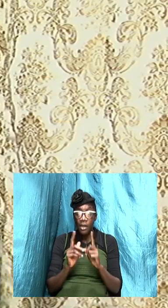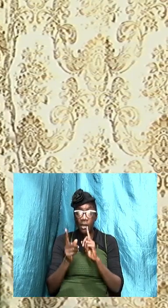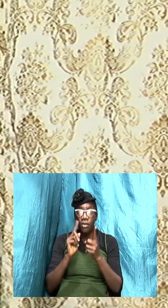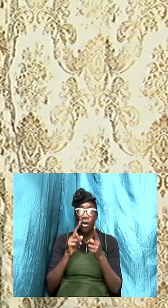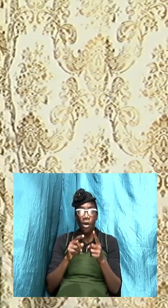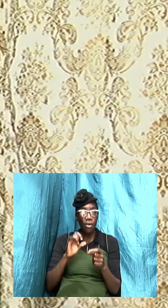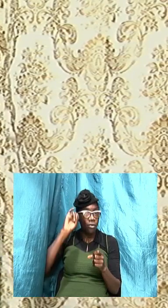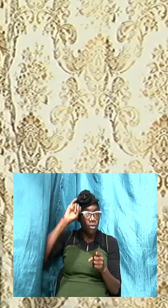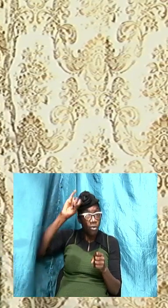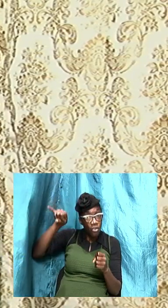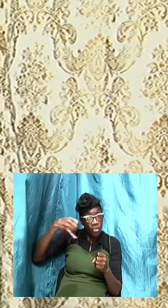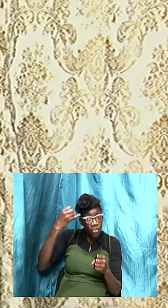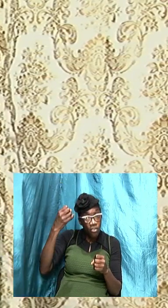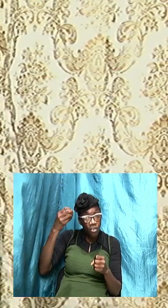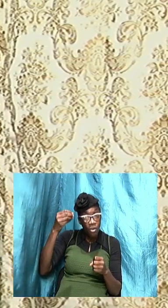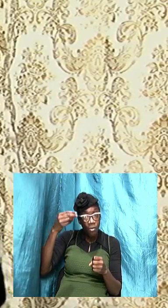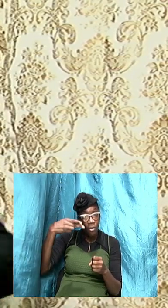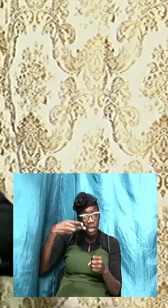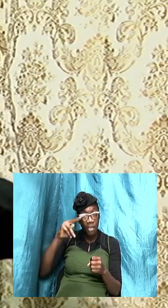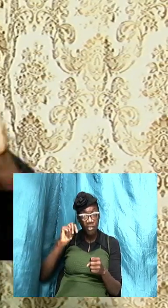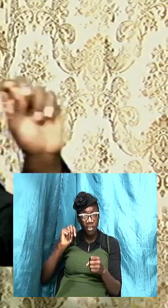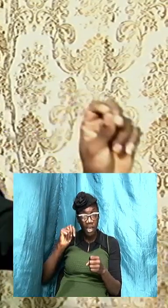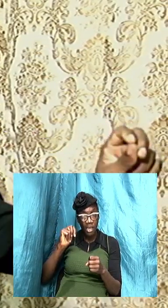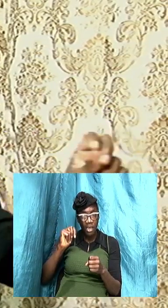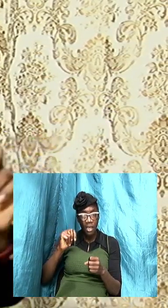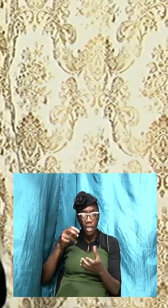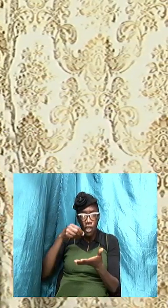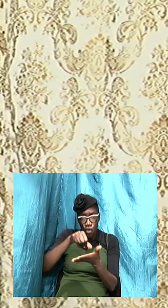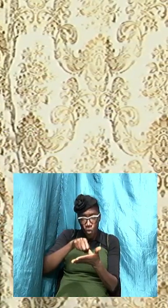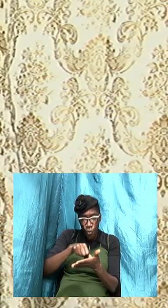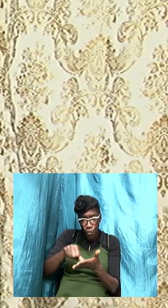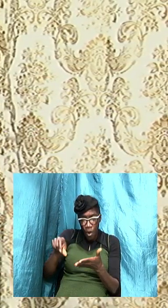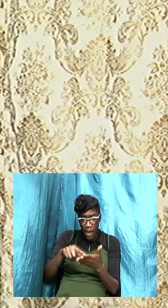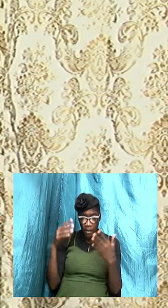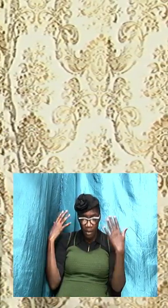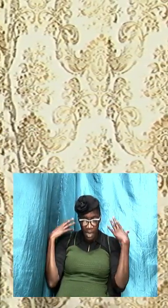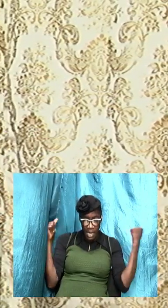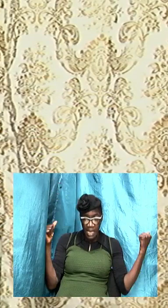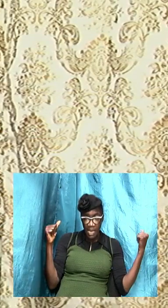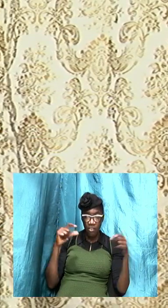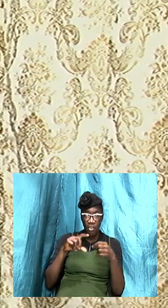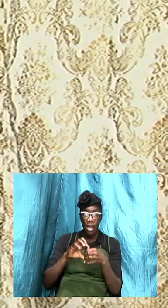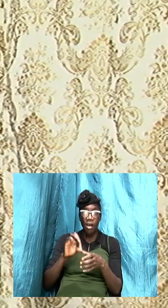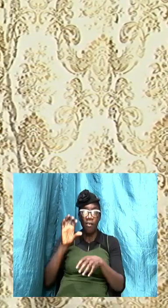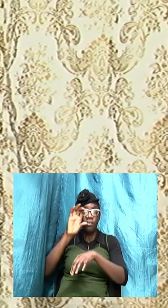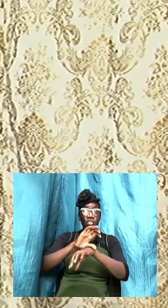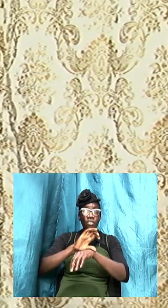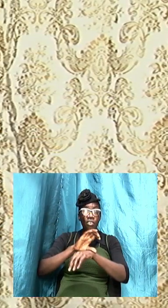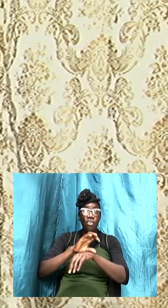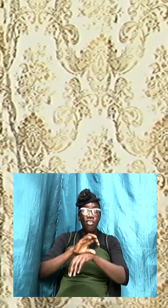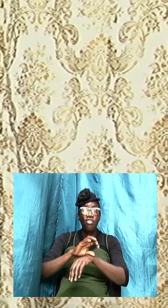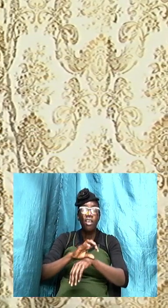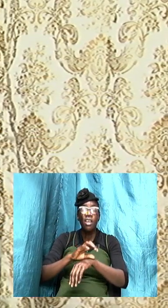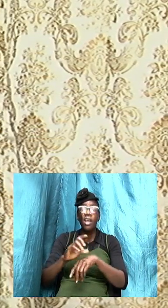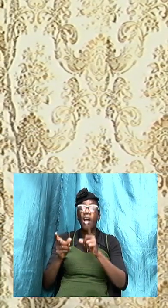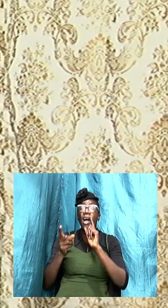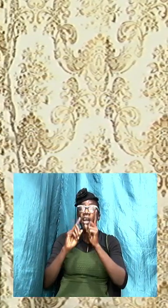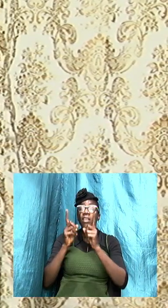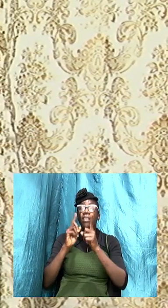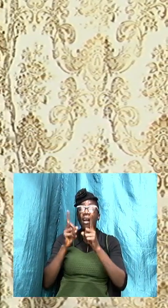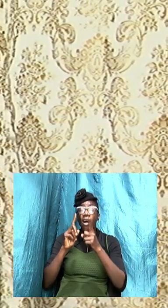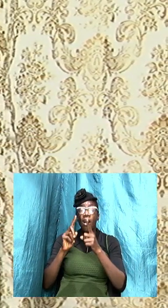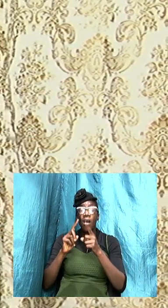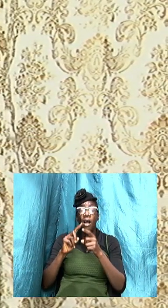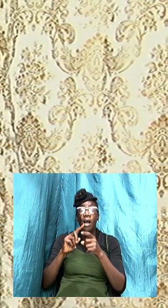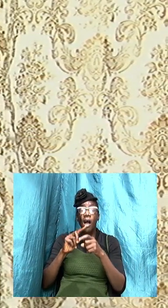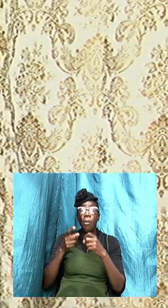he talked to John to write to the angel of the churches and he mentioned to them about the different